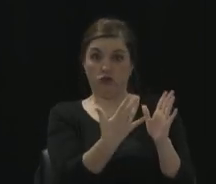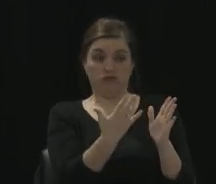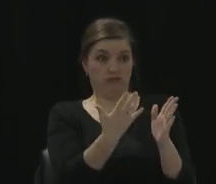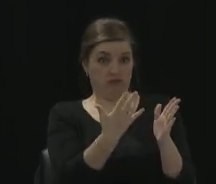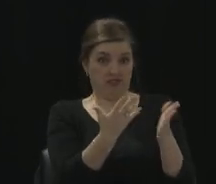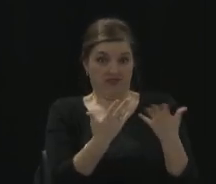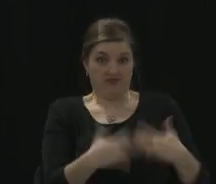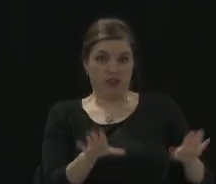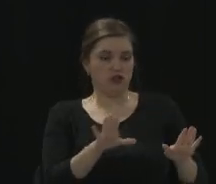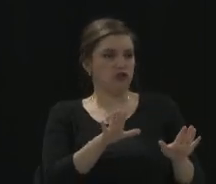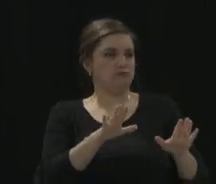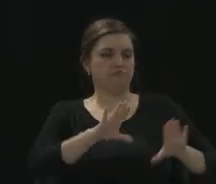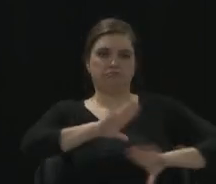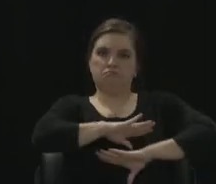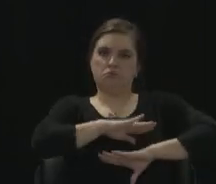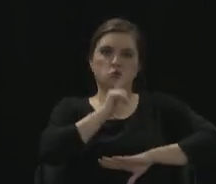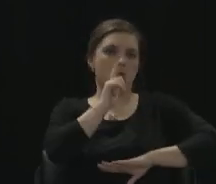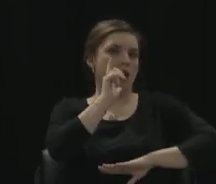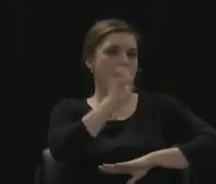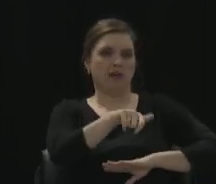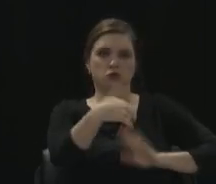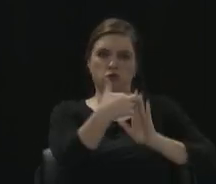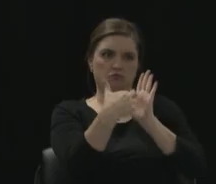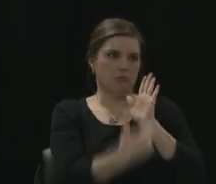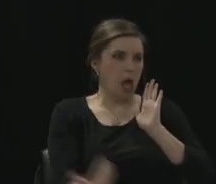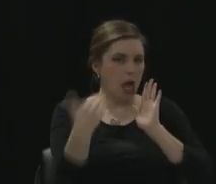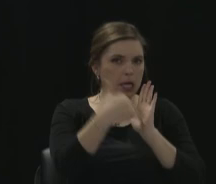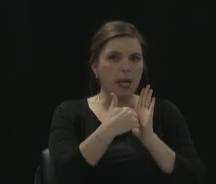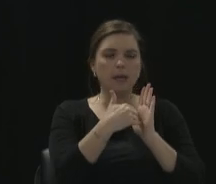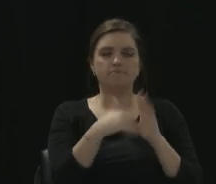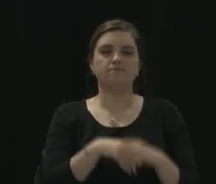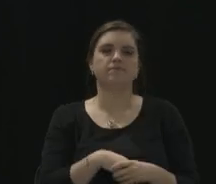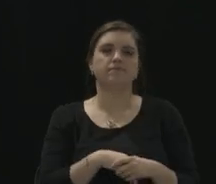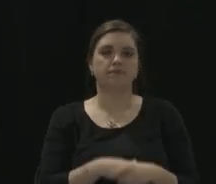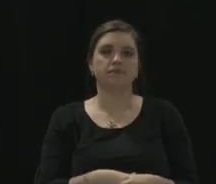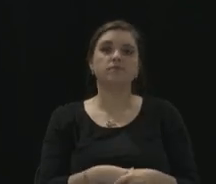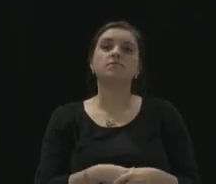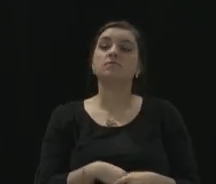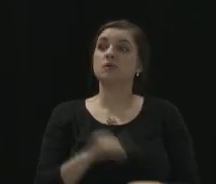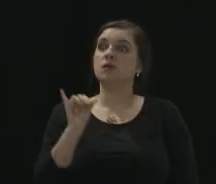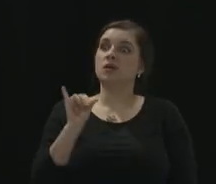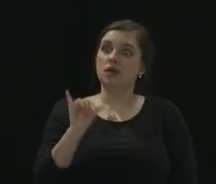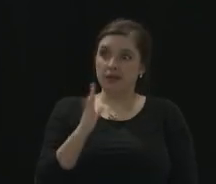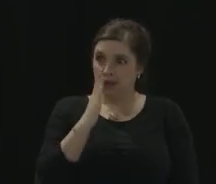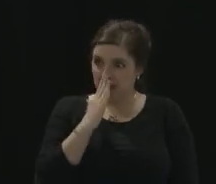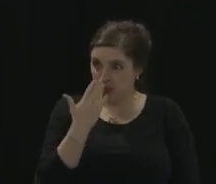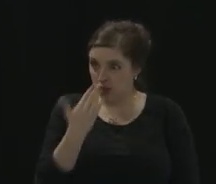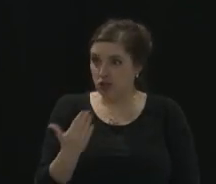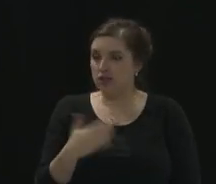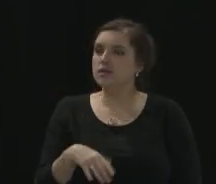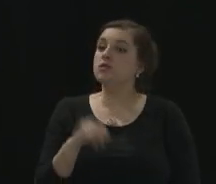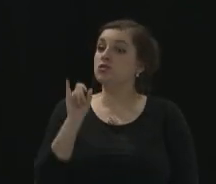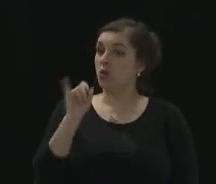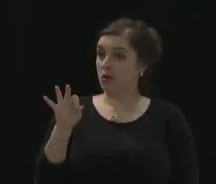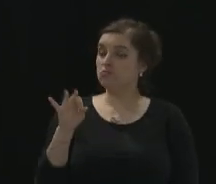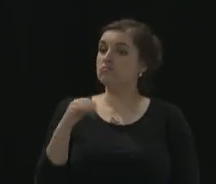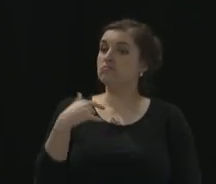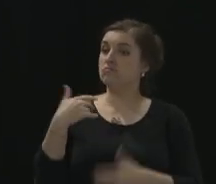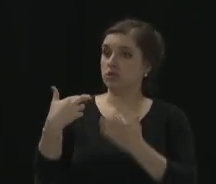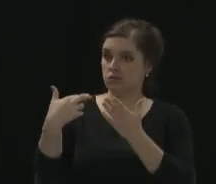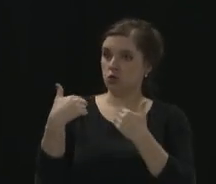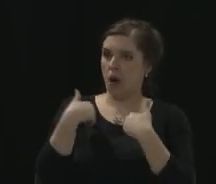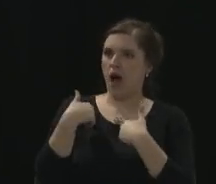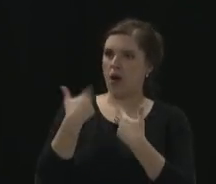do anything with regards to House Bill 458. Okay. Good. So, all right. I go to register to vote and I can do that at